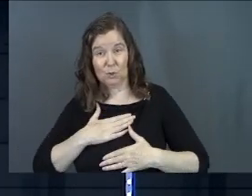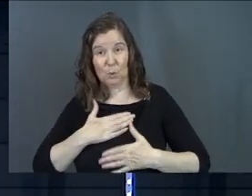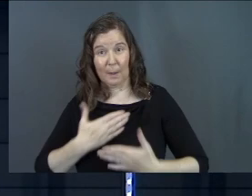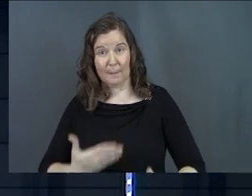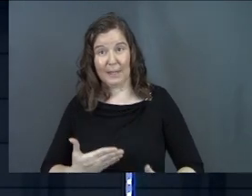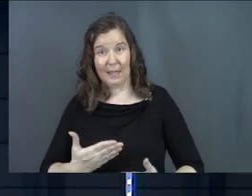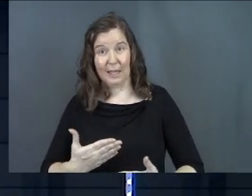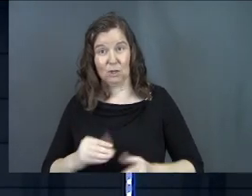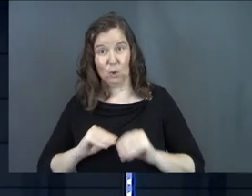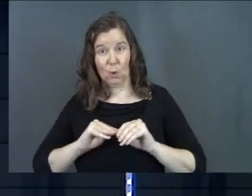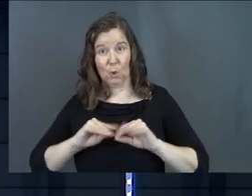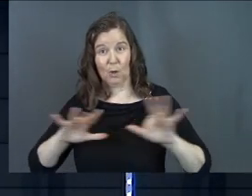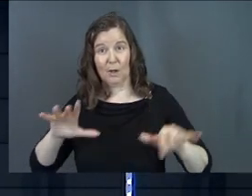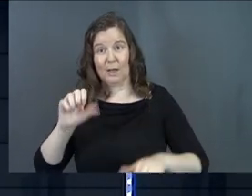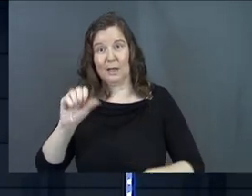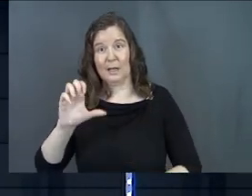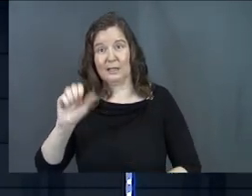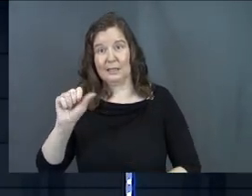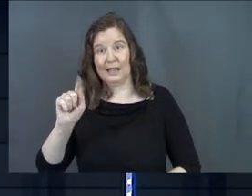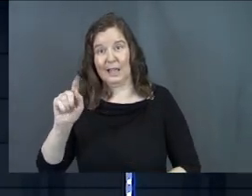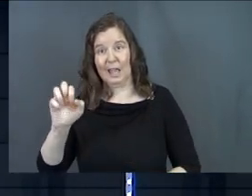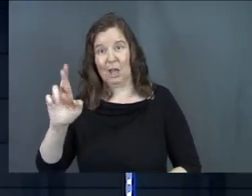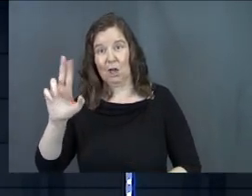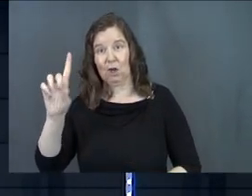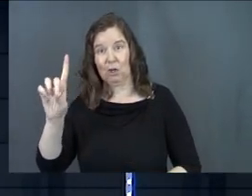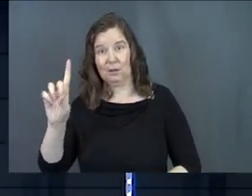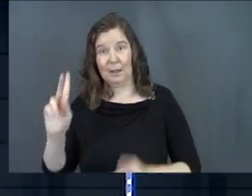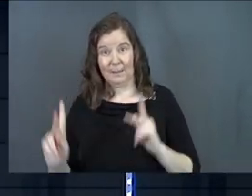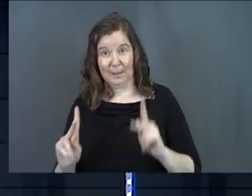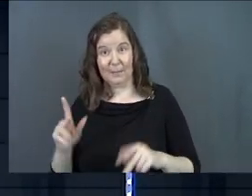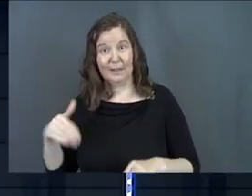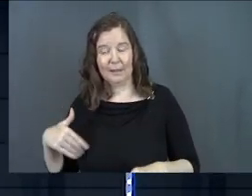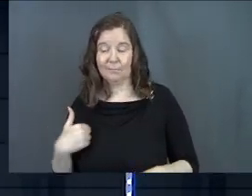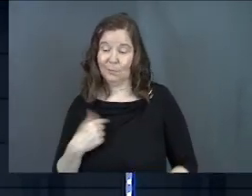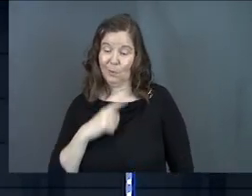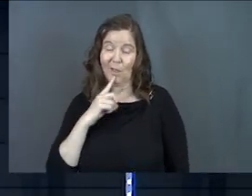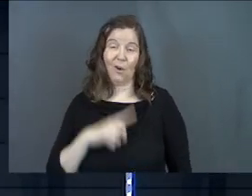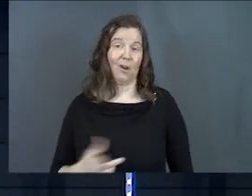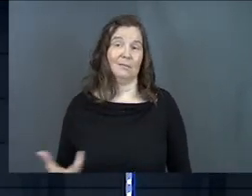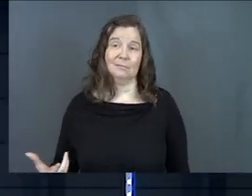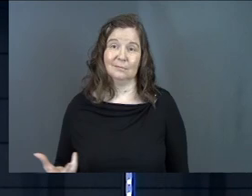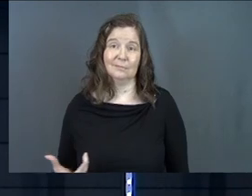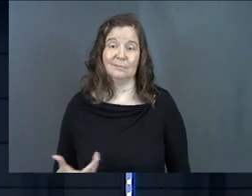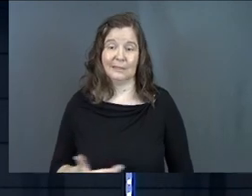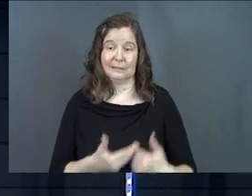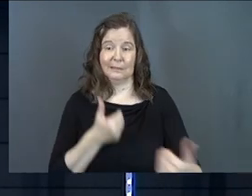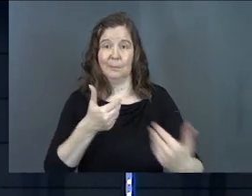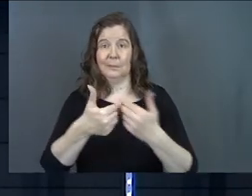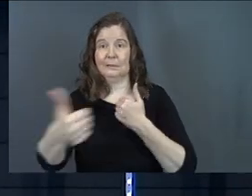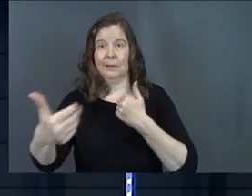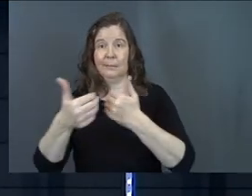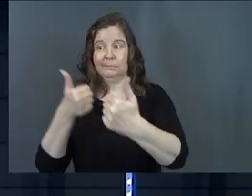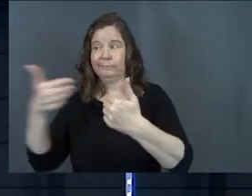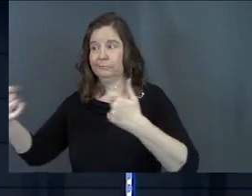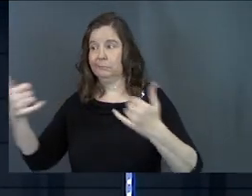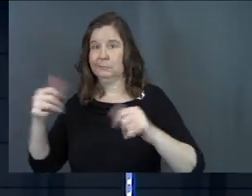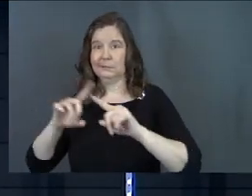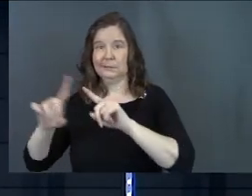scattered people yet? Because yeah, we are. Yeah, we are. And if he's writing to a scattered people, and if